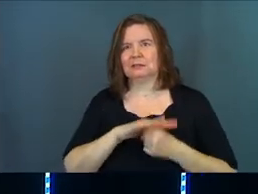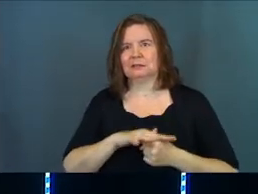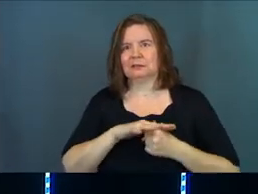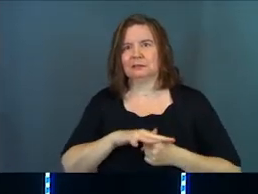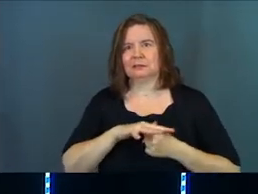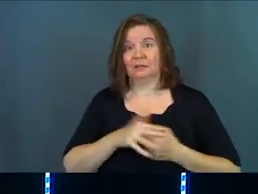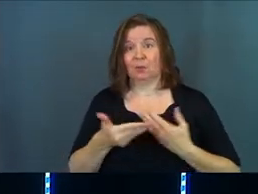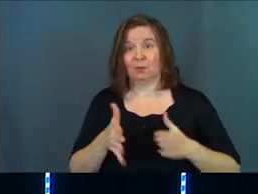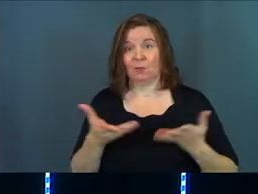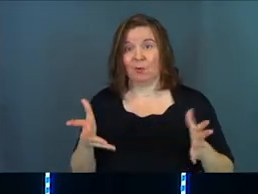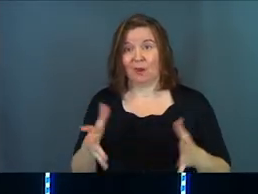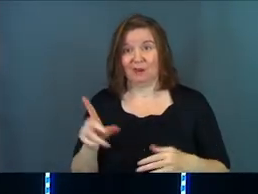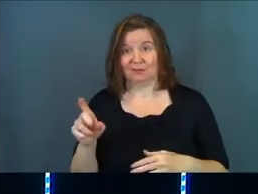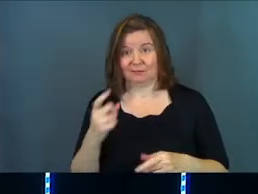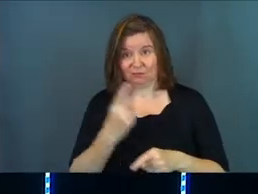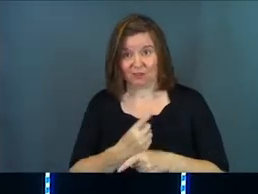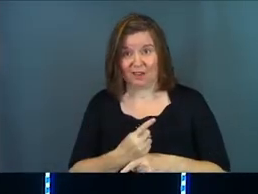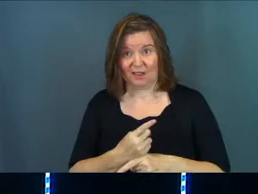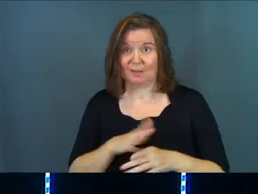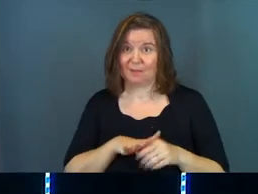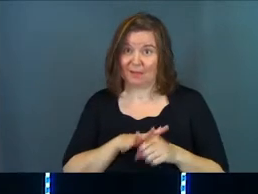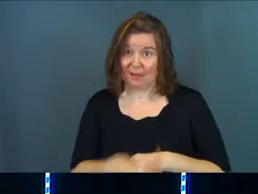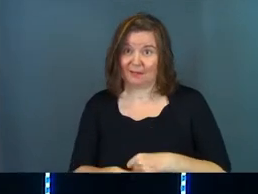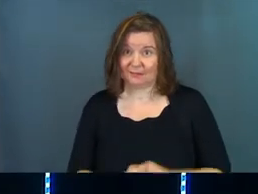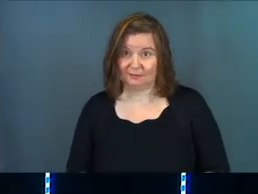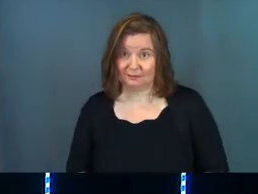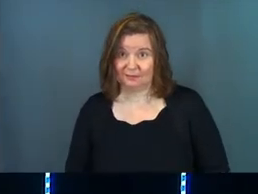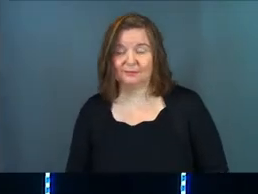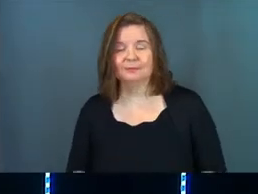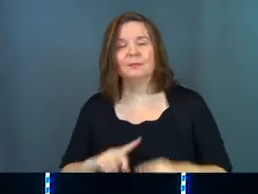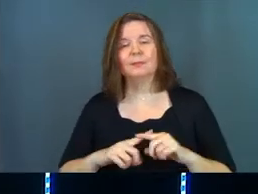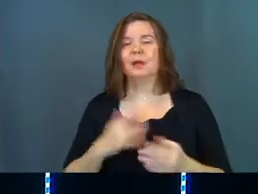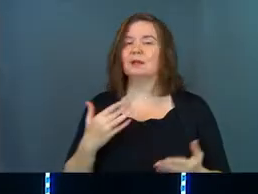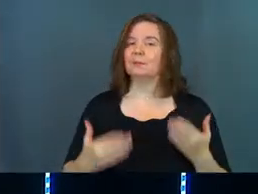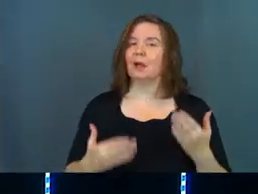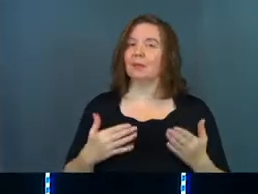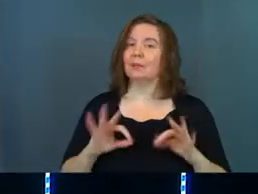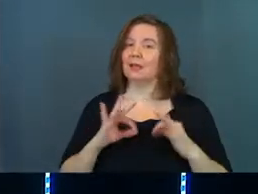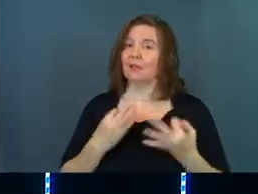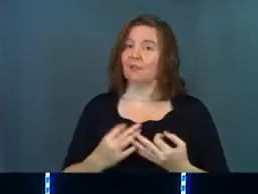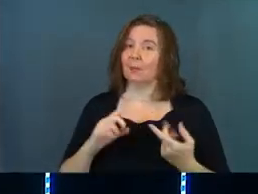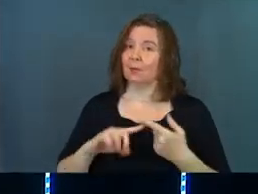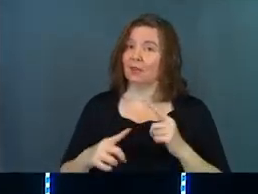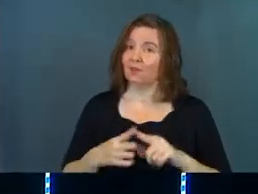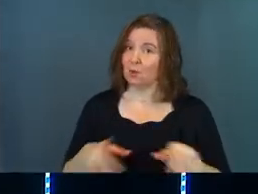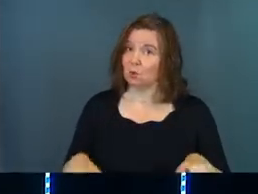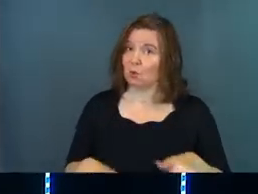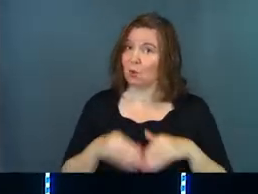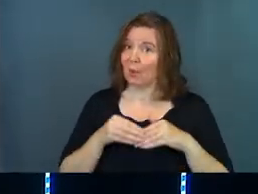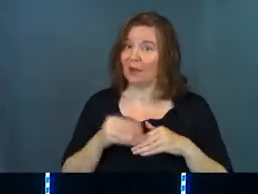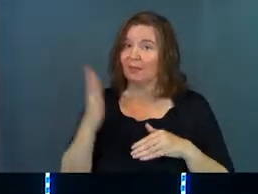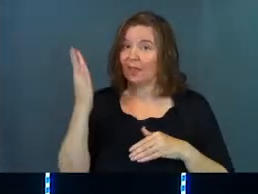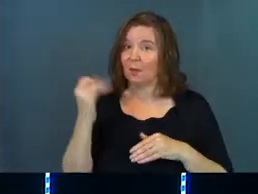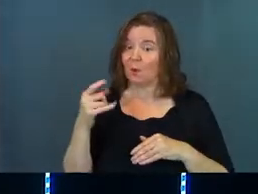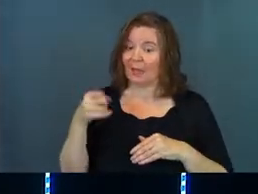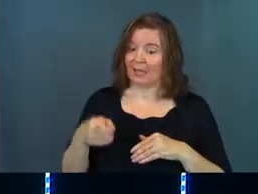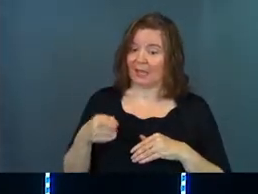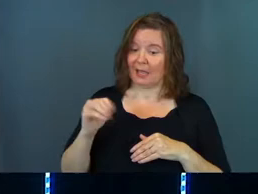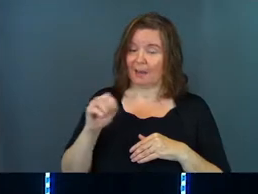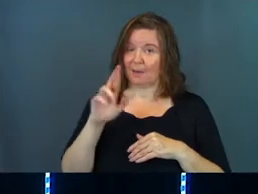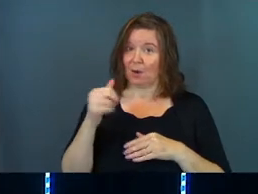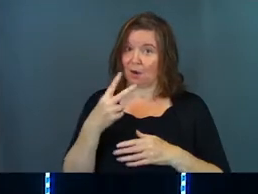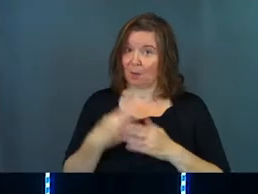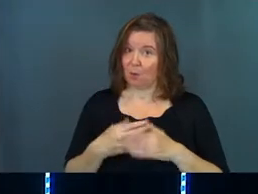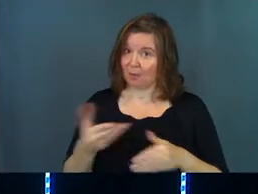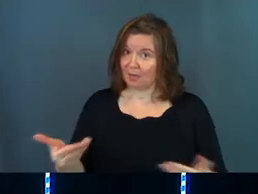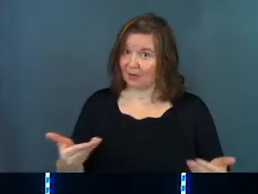already? Right? Like plenty. But it's probably a family friend whose wedding this is. That's why he and Mary